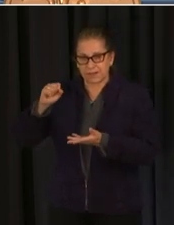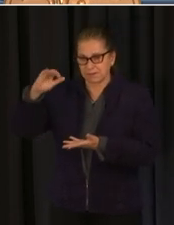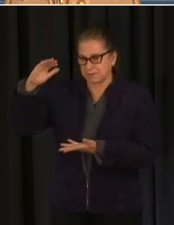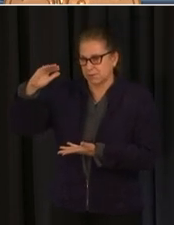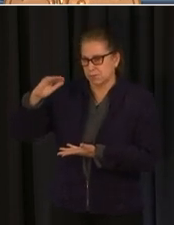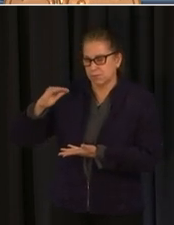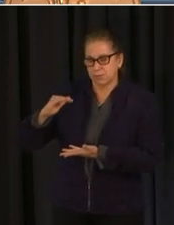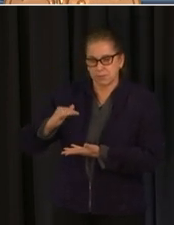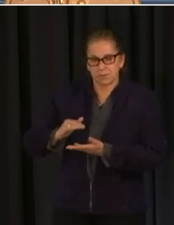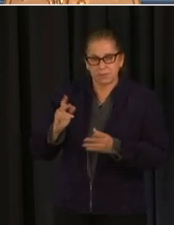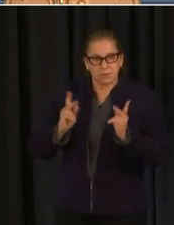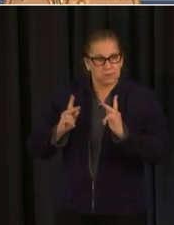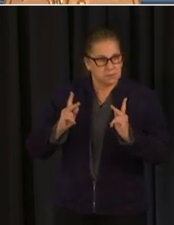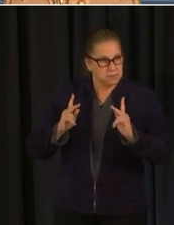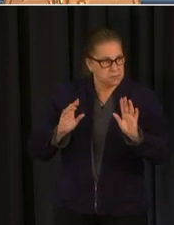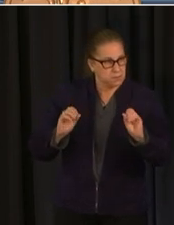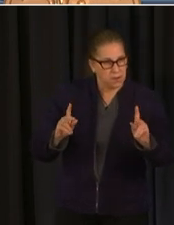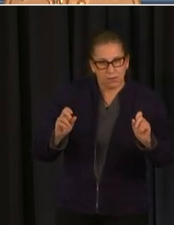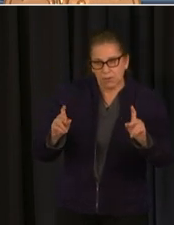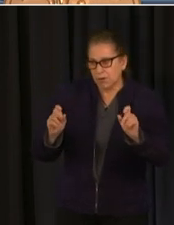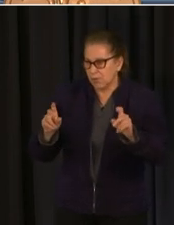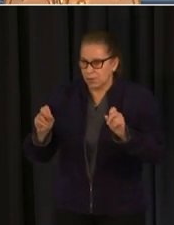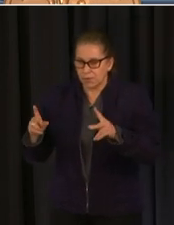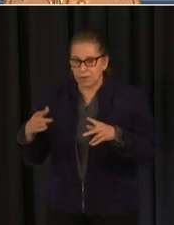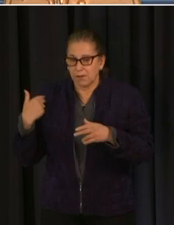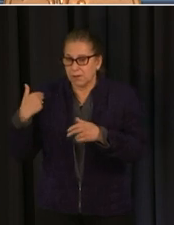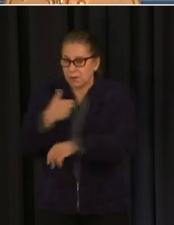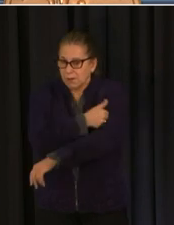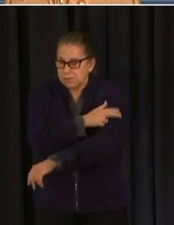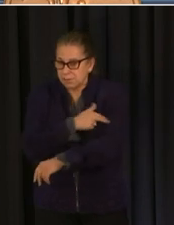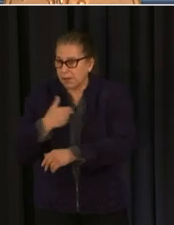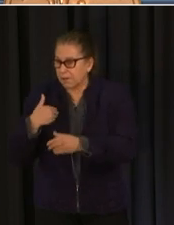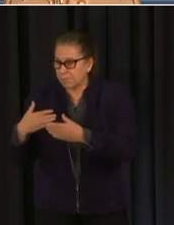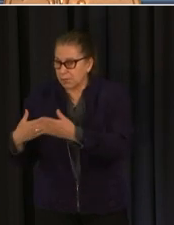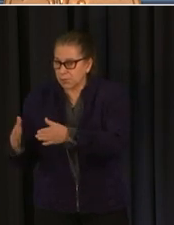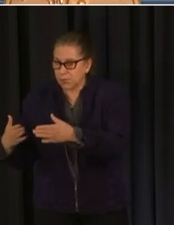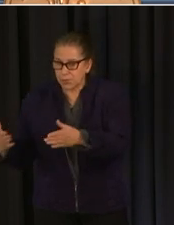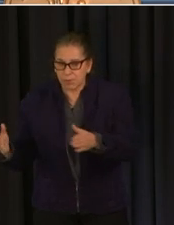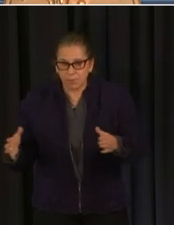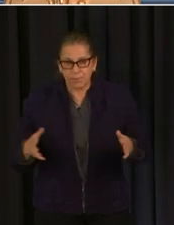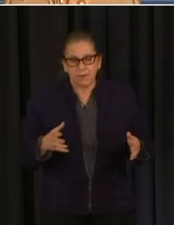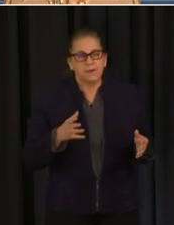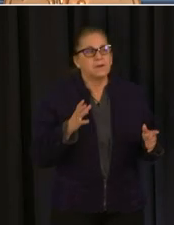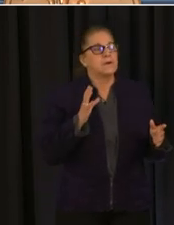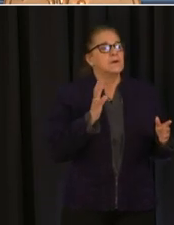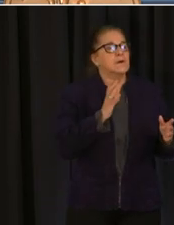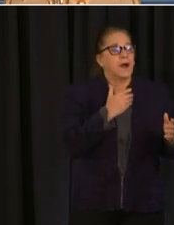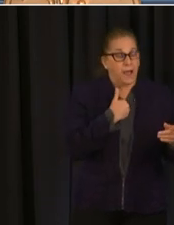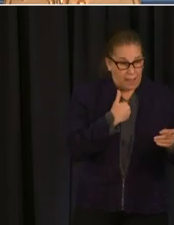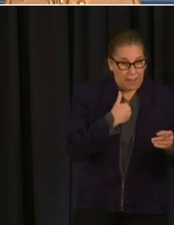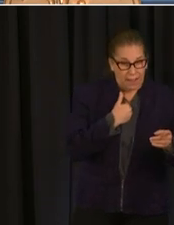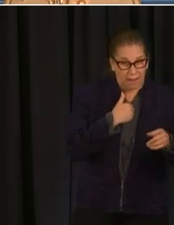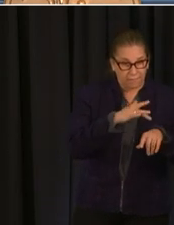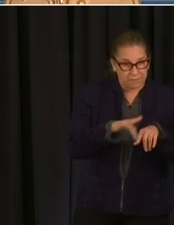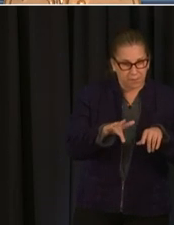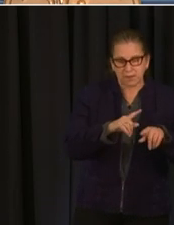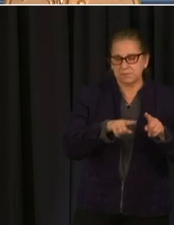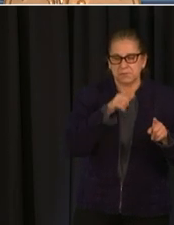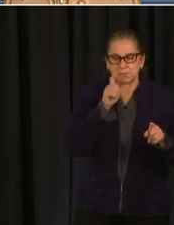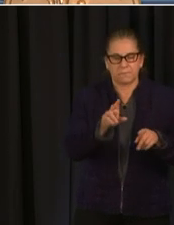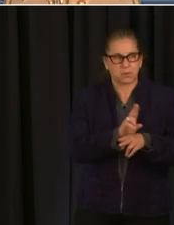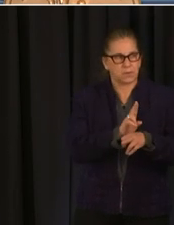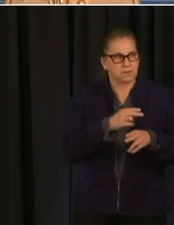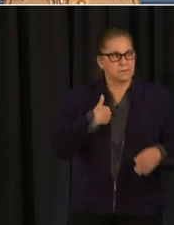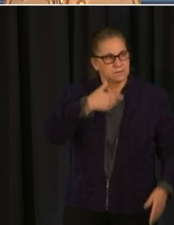keep our health system robust we wouldn't need to use it uh and we didn't uh we are uh also